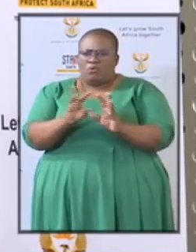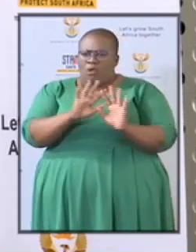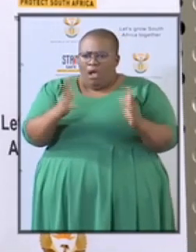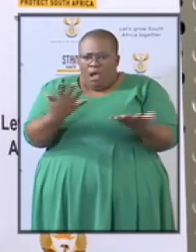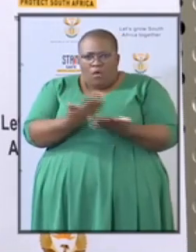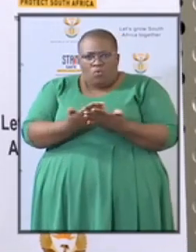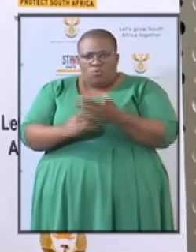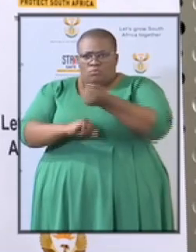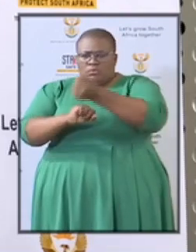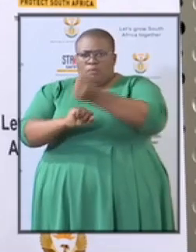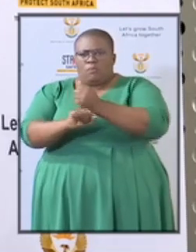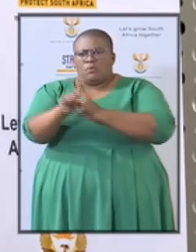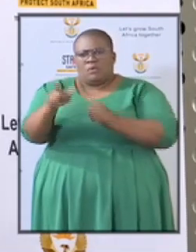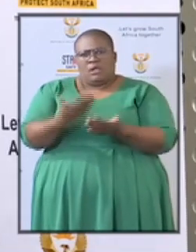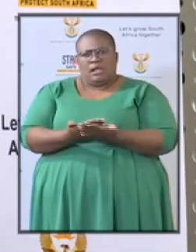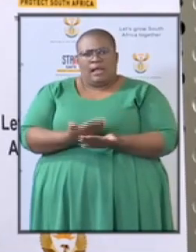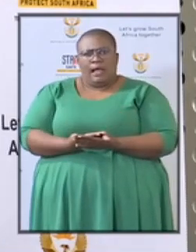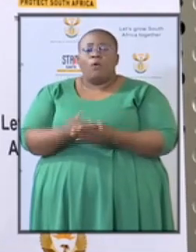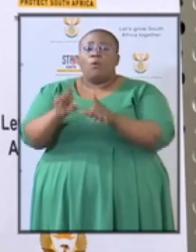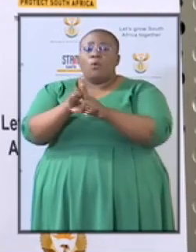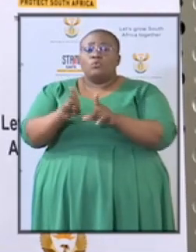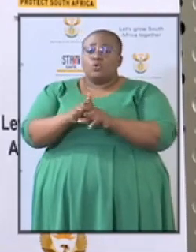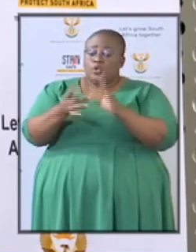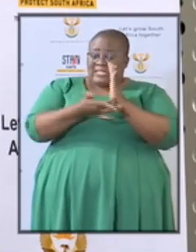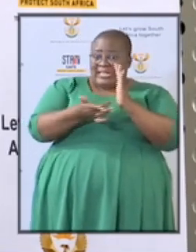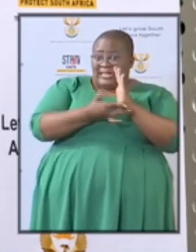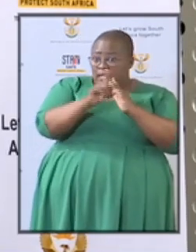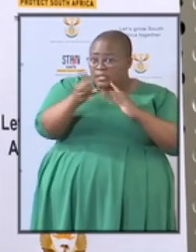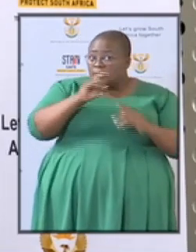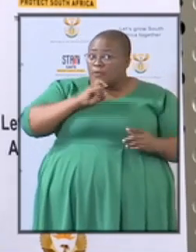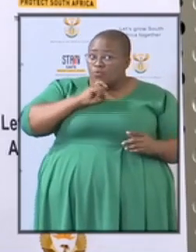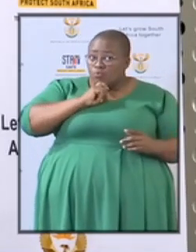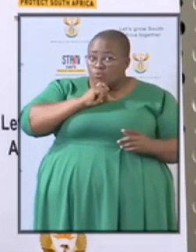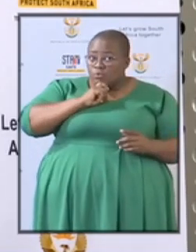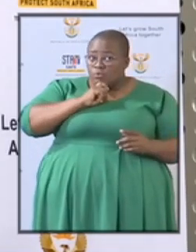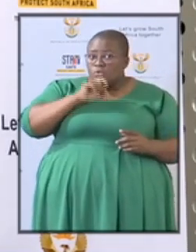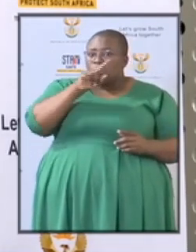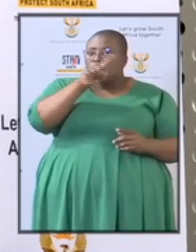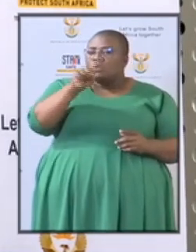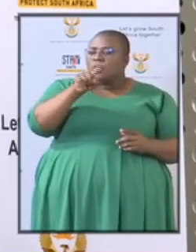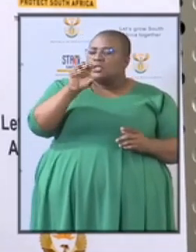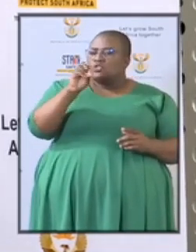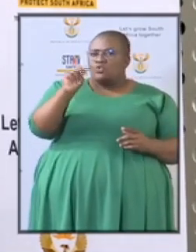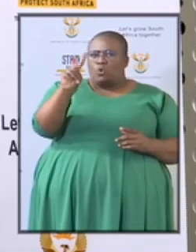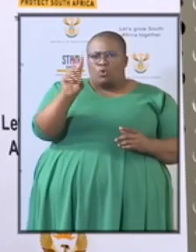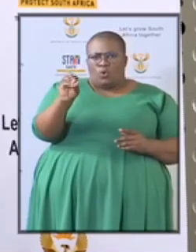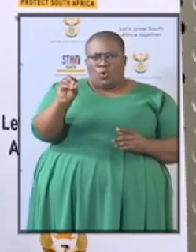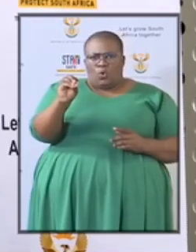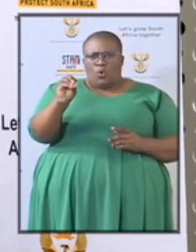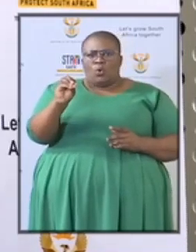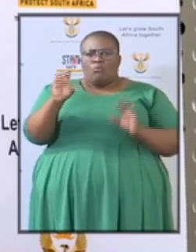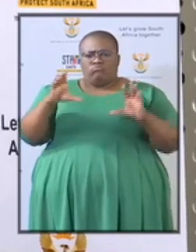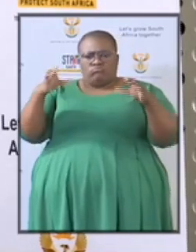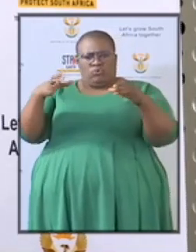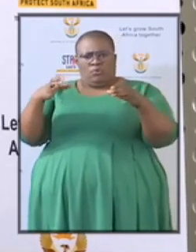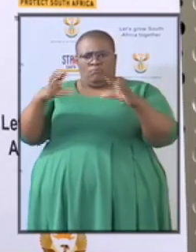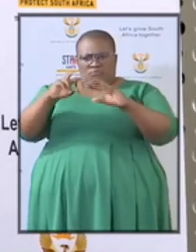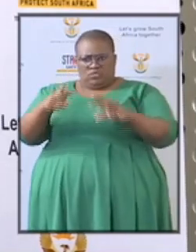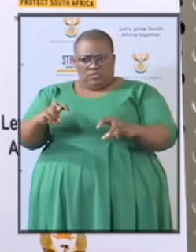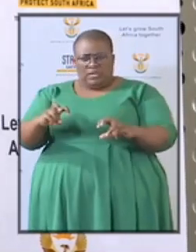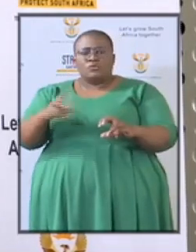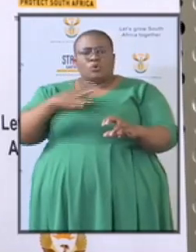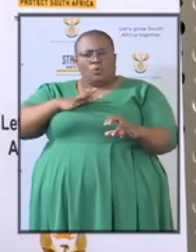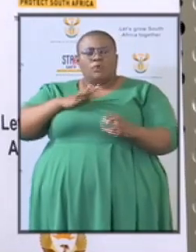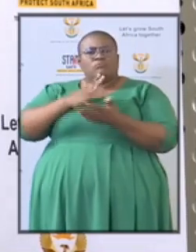that is being used by the zondo commission so that is what we are beginning to engage on and hopefully soon